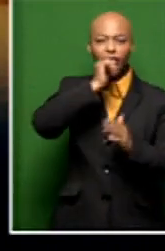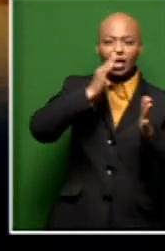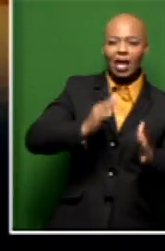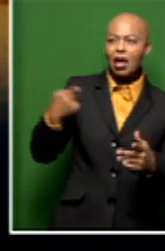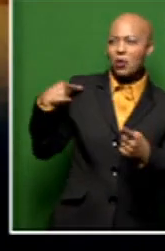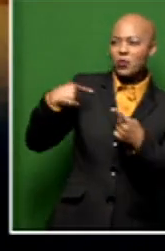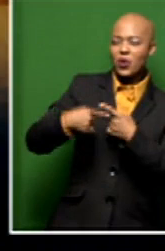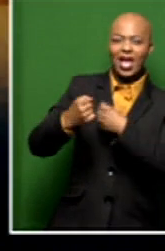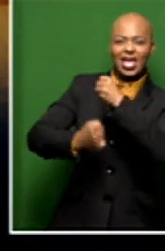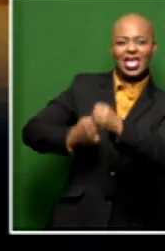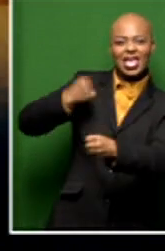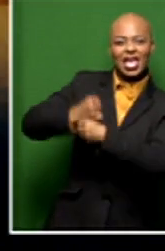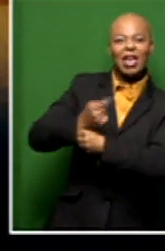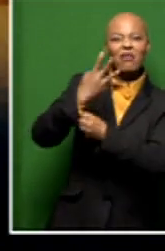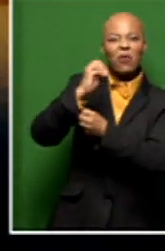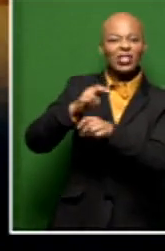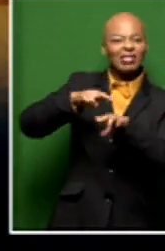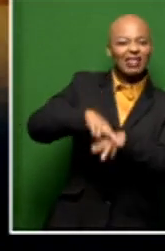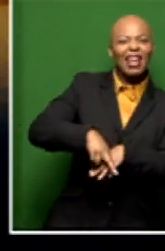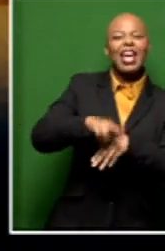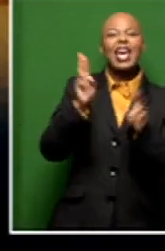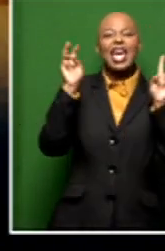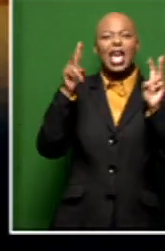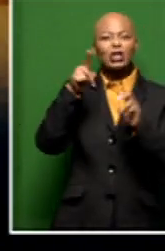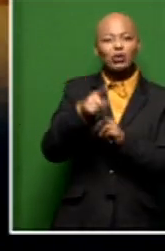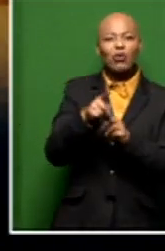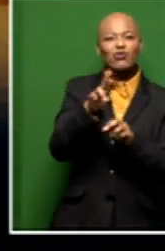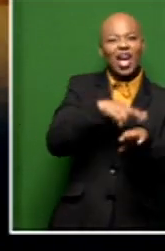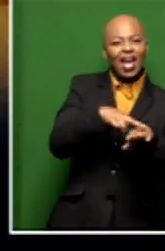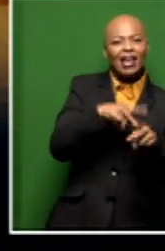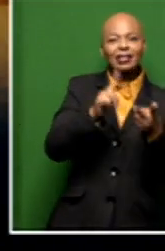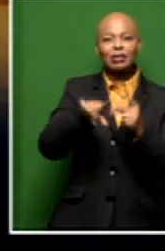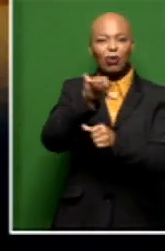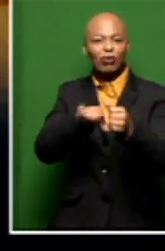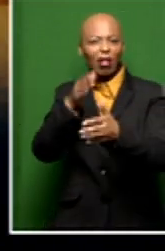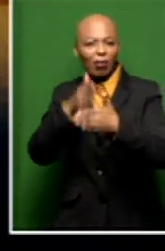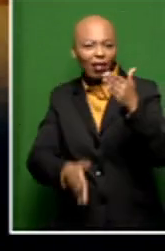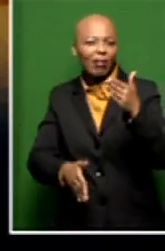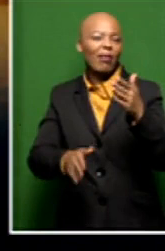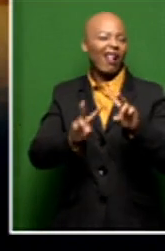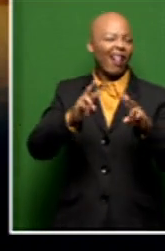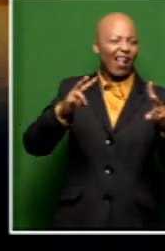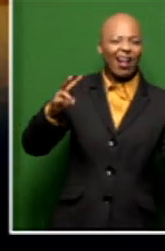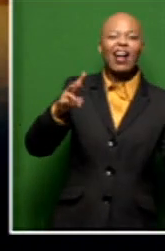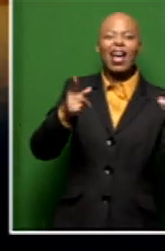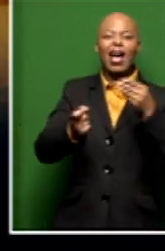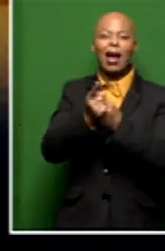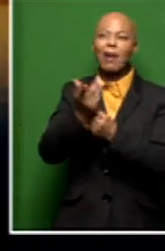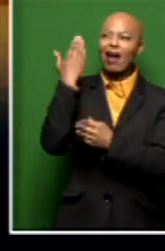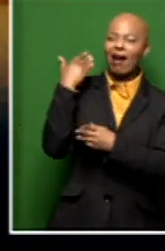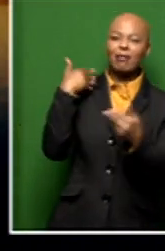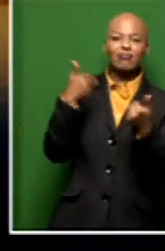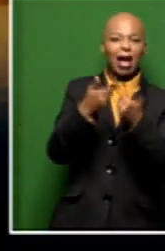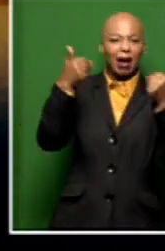many of the race, class and social barriers imposed by apartheid. Now, to tell us more about the documentary,